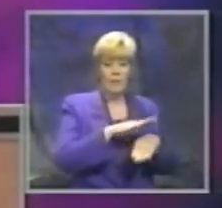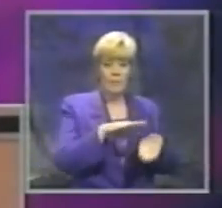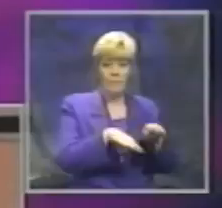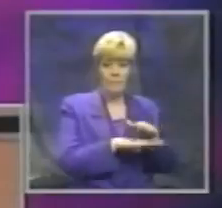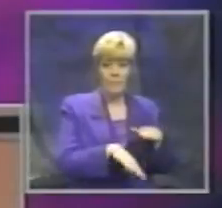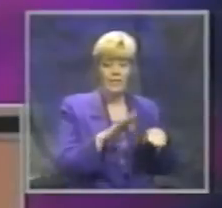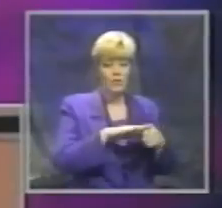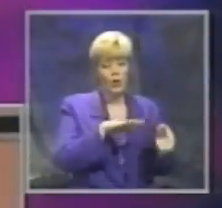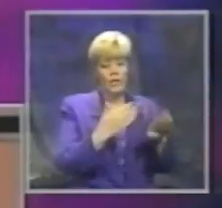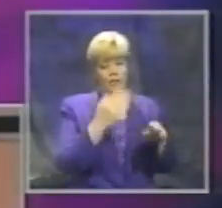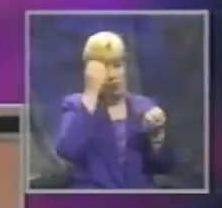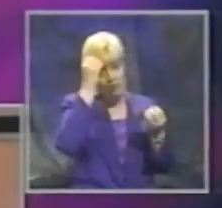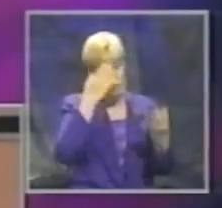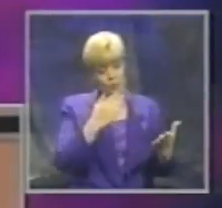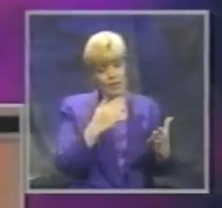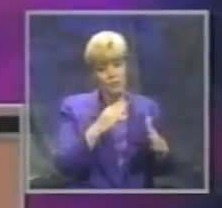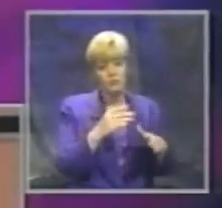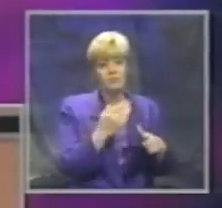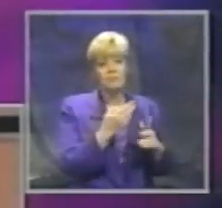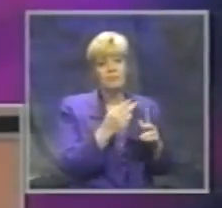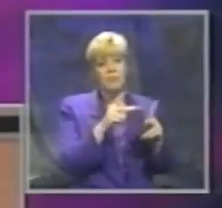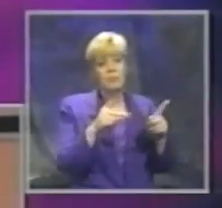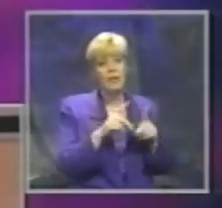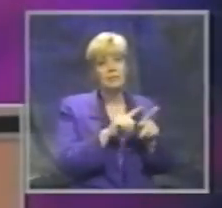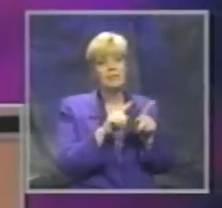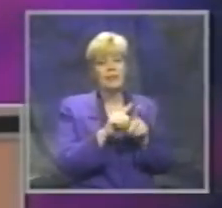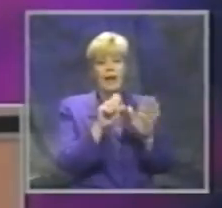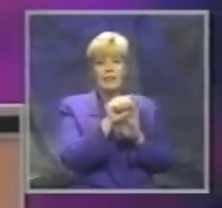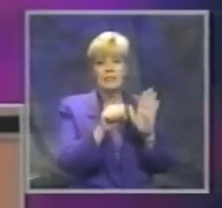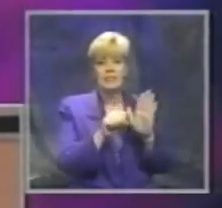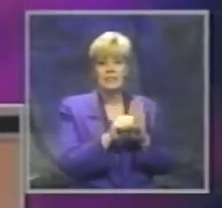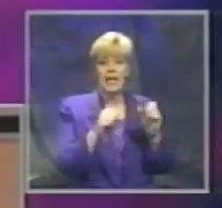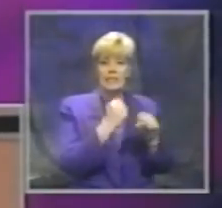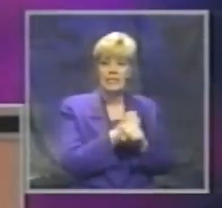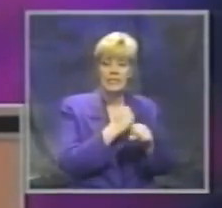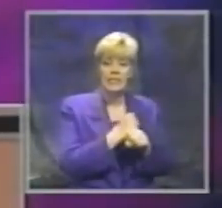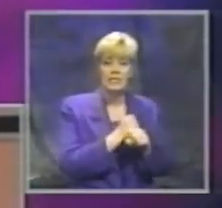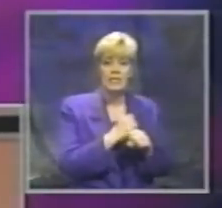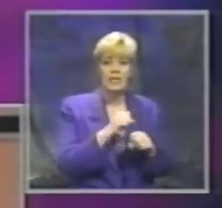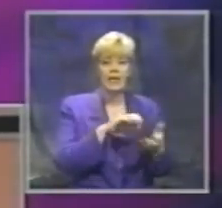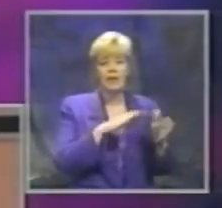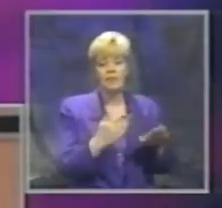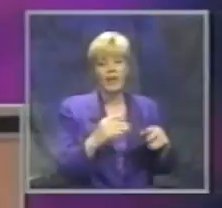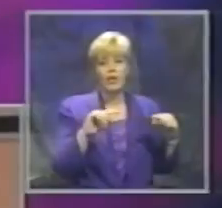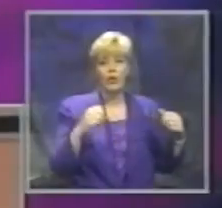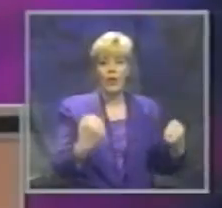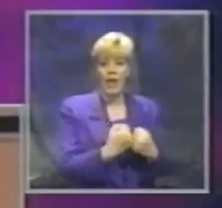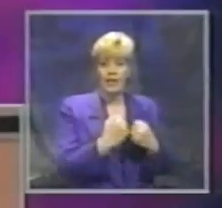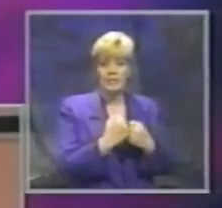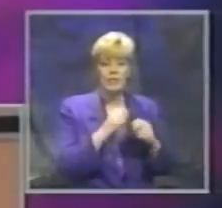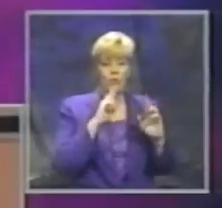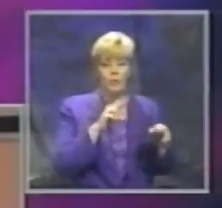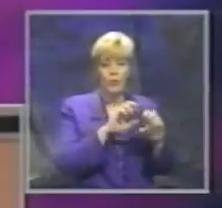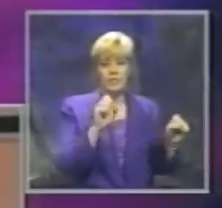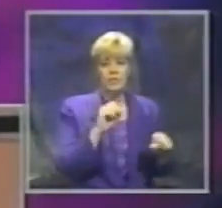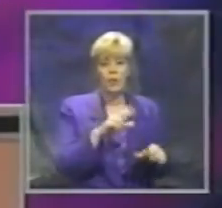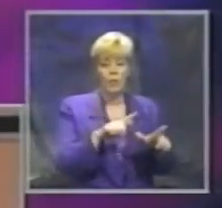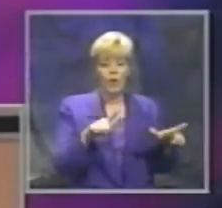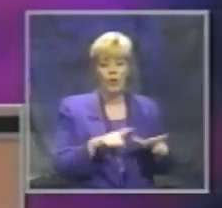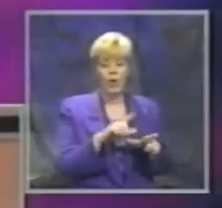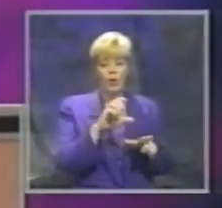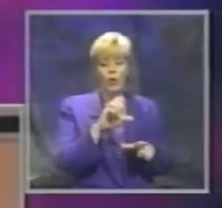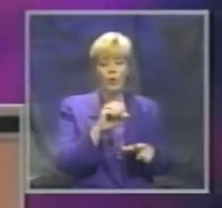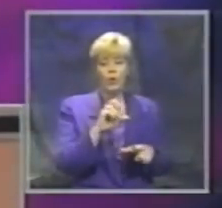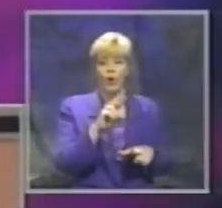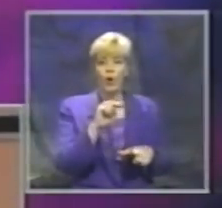on death data from sources such as state vital statistics, fatal accident reporting system, or local coroners. But for injury